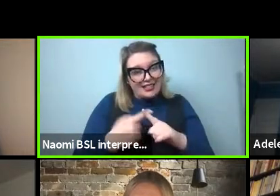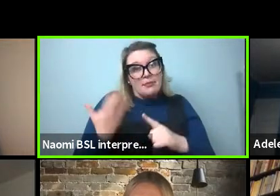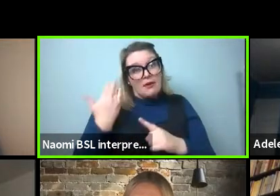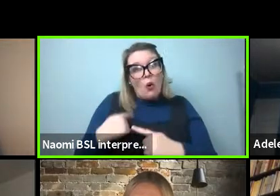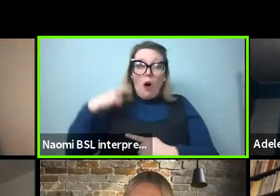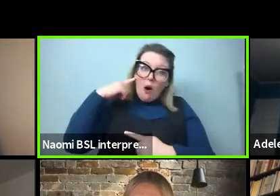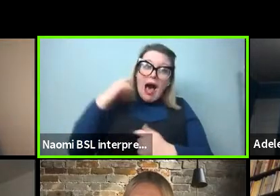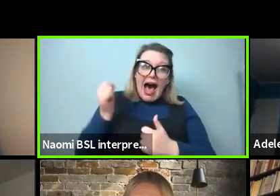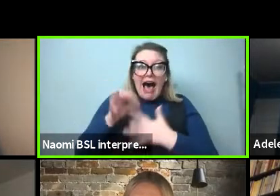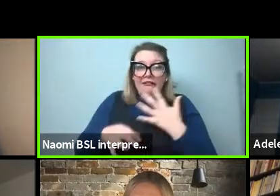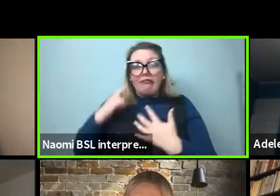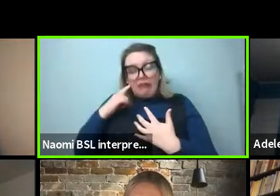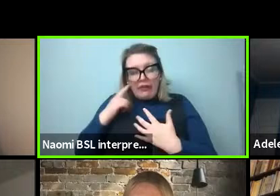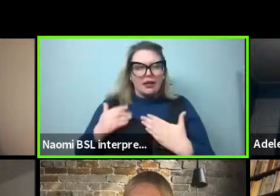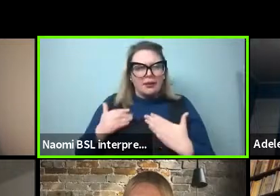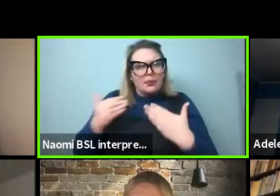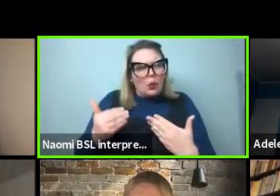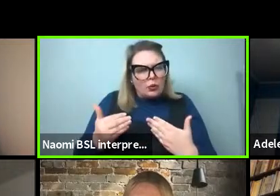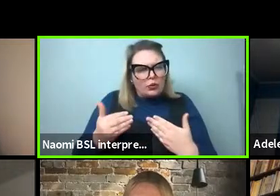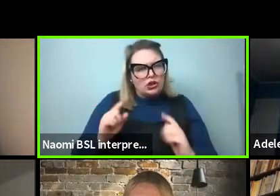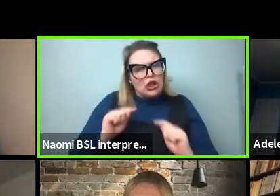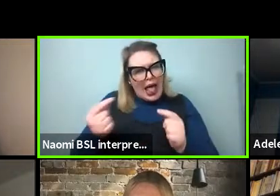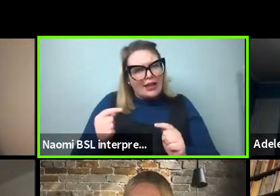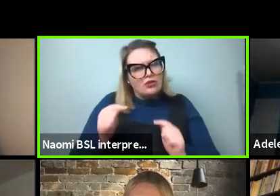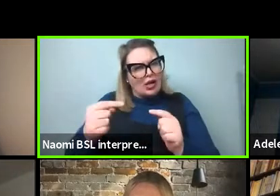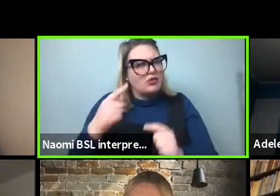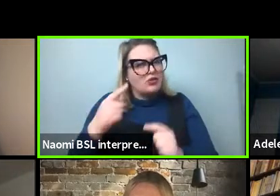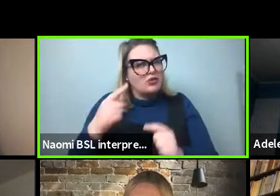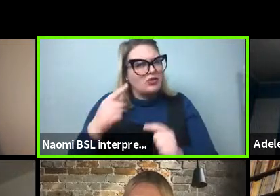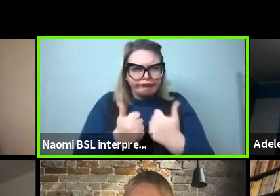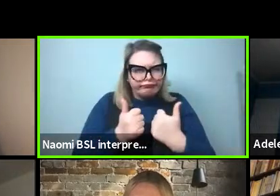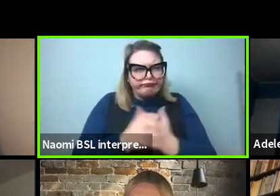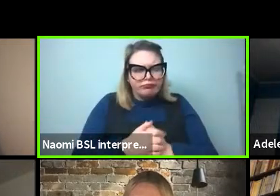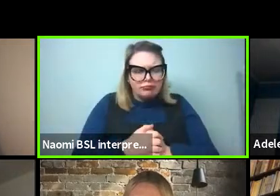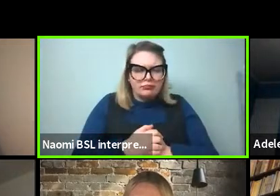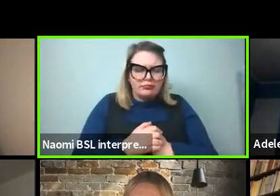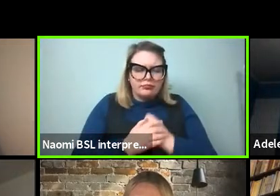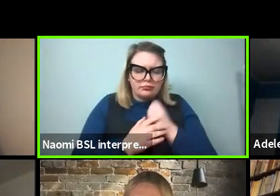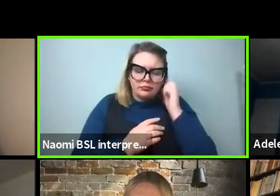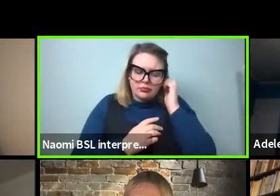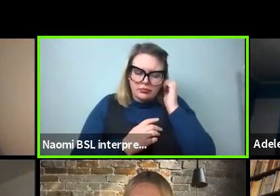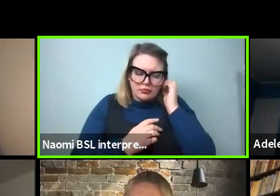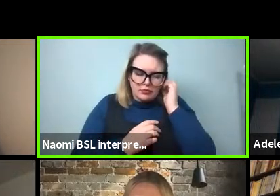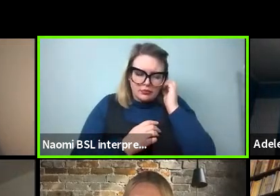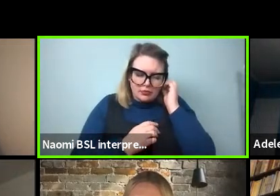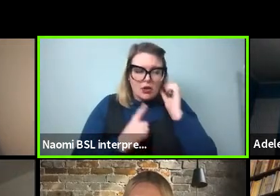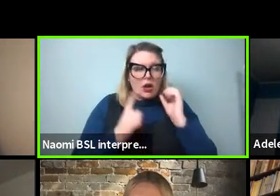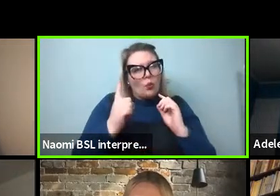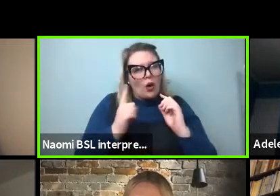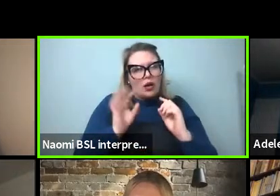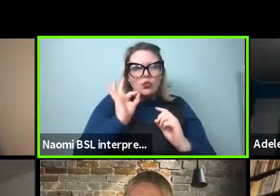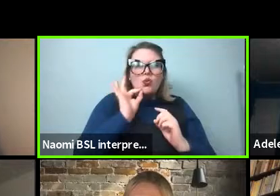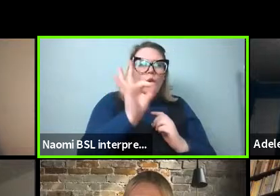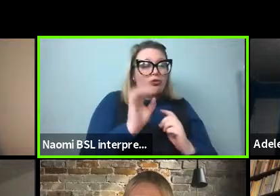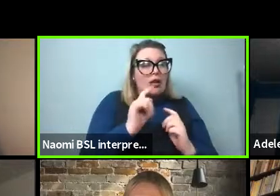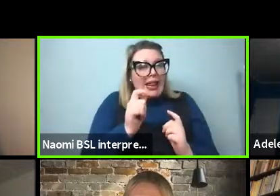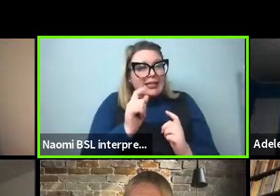ideas. I have two questions. One sort of, uh, more general one and one, a bit of a picky